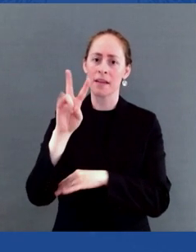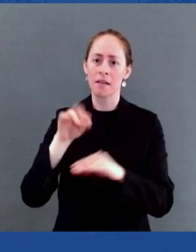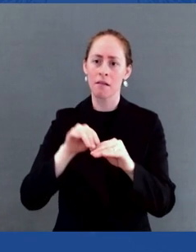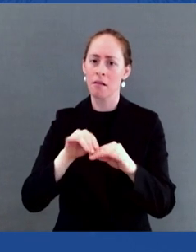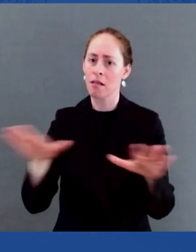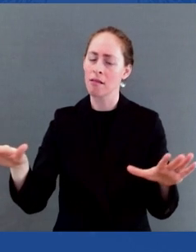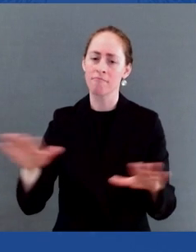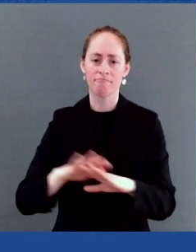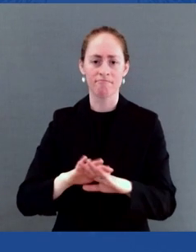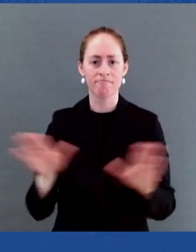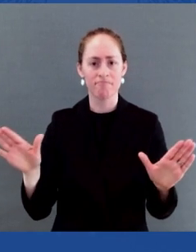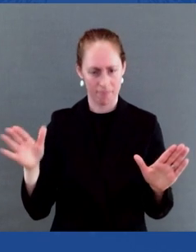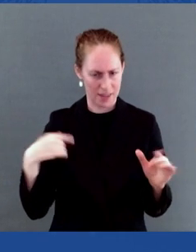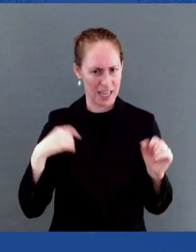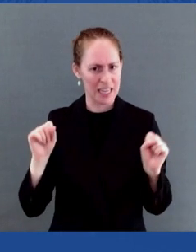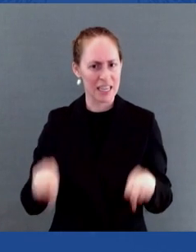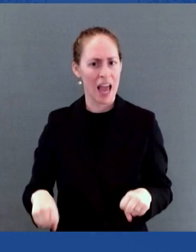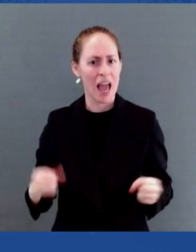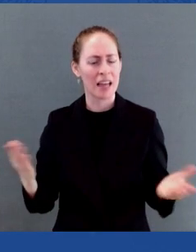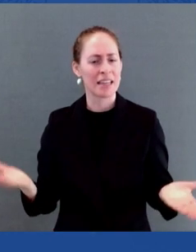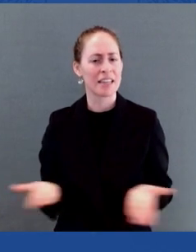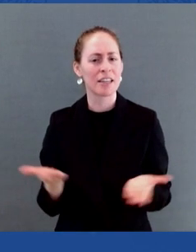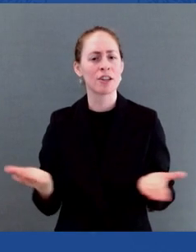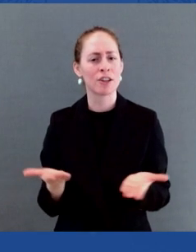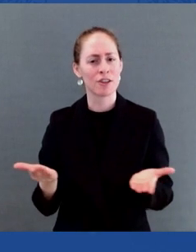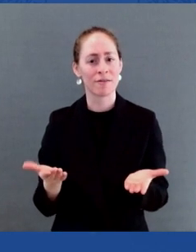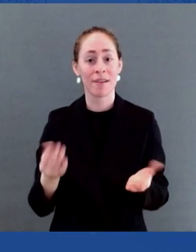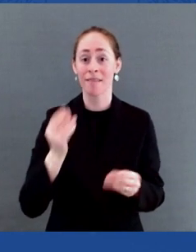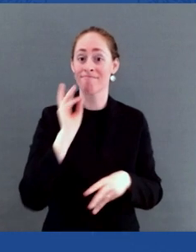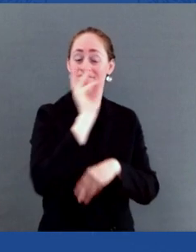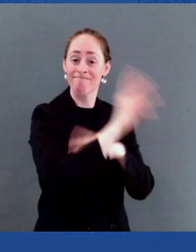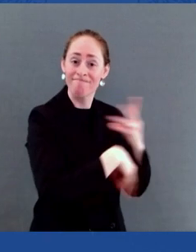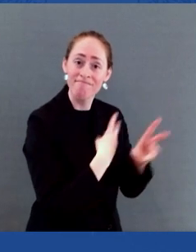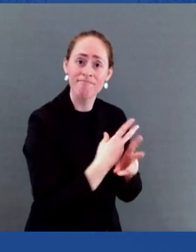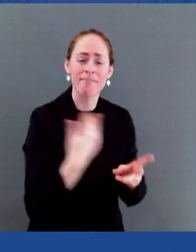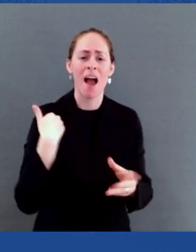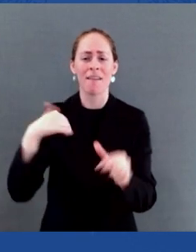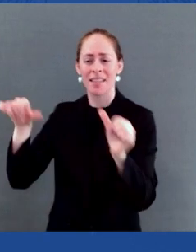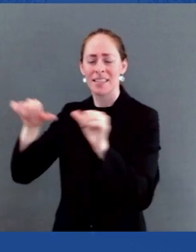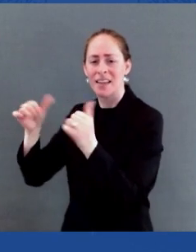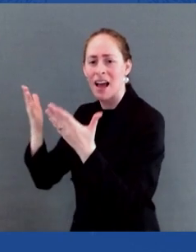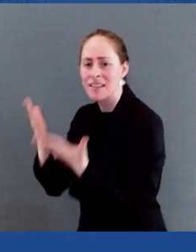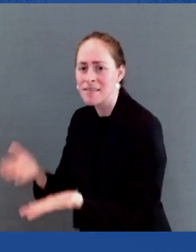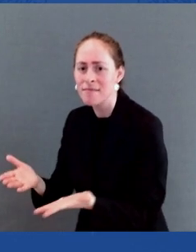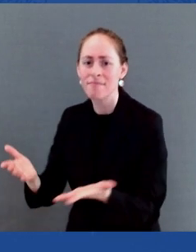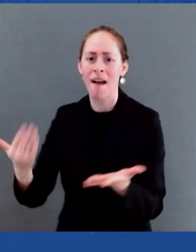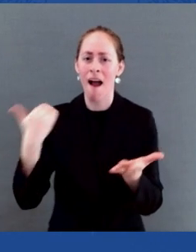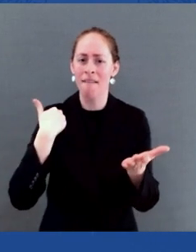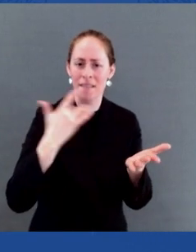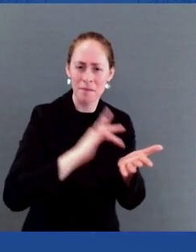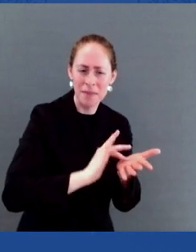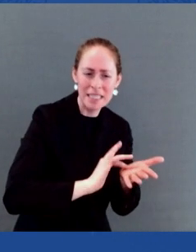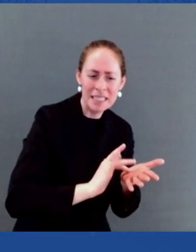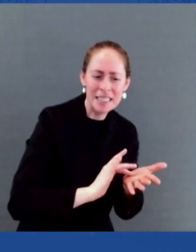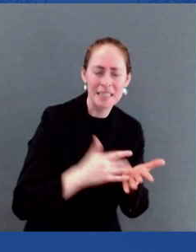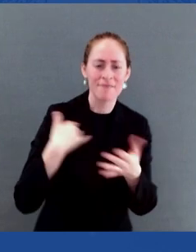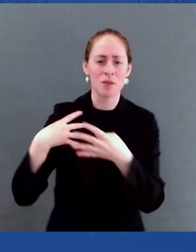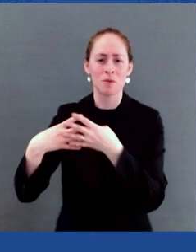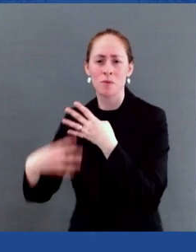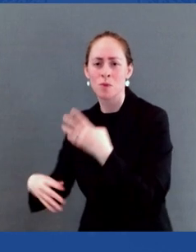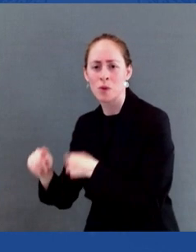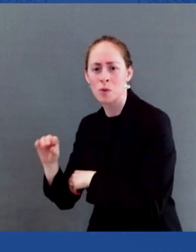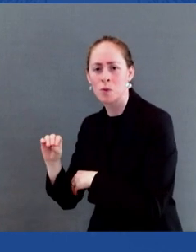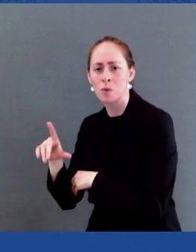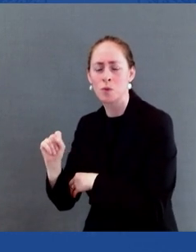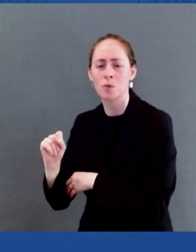We have the scientific understanding, we have the treatments, and we have the tools we need. We're going to engage with people with live-